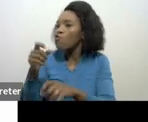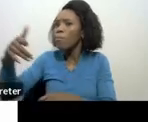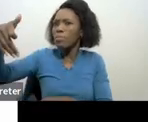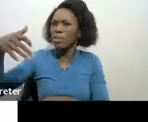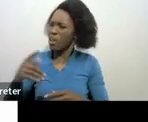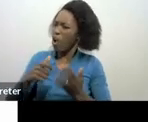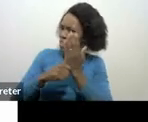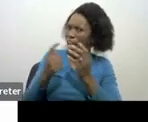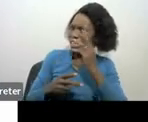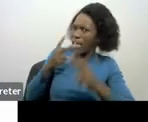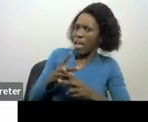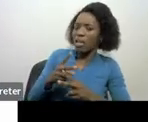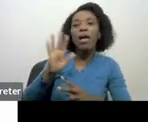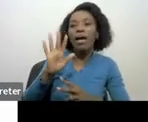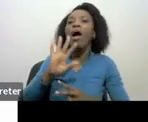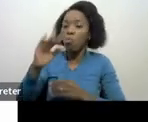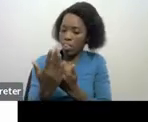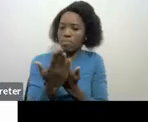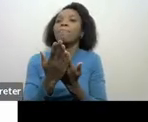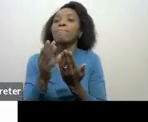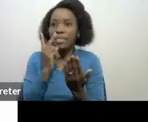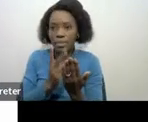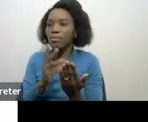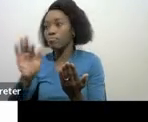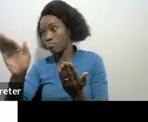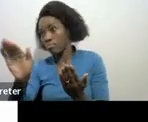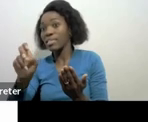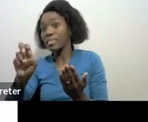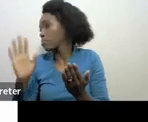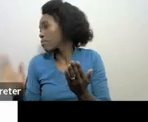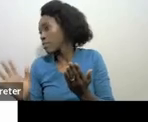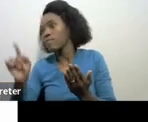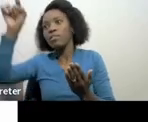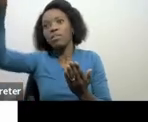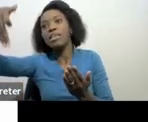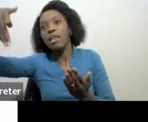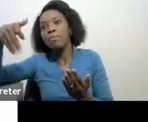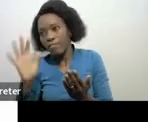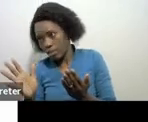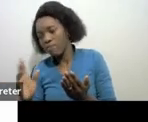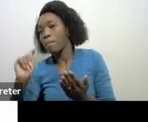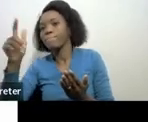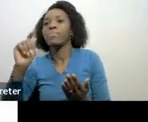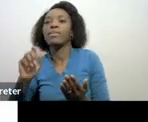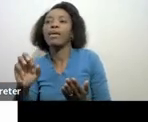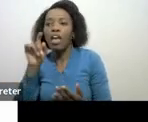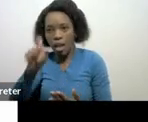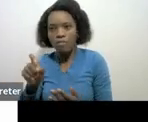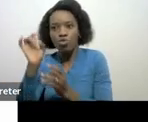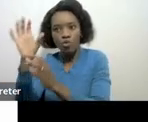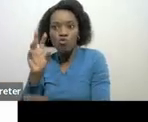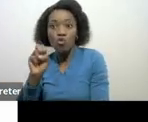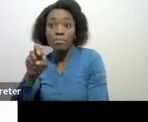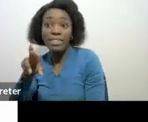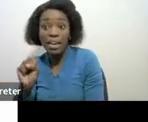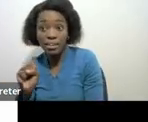that one it will be shown and then you need to notify as well royalties received will be included in the gross income if